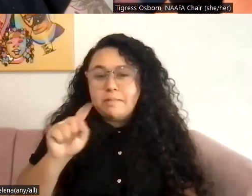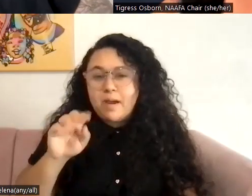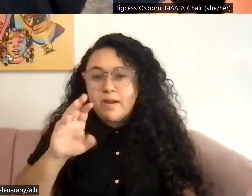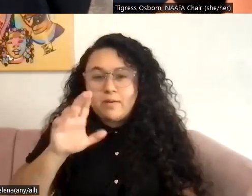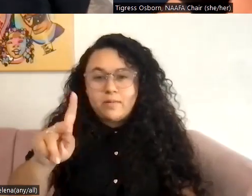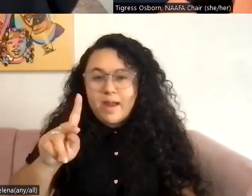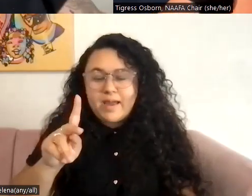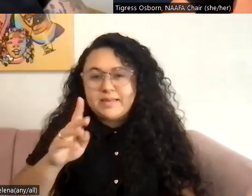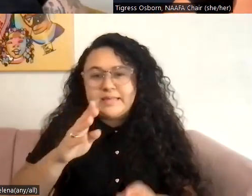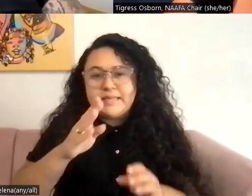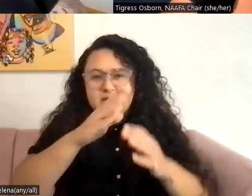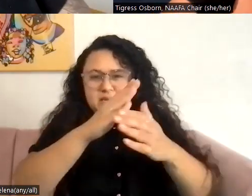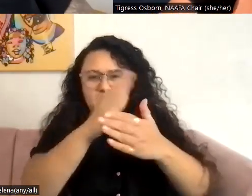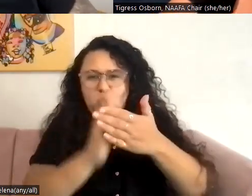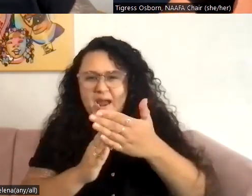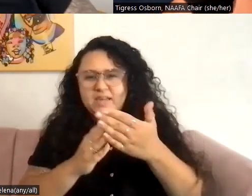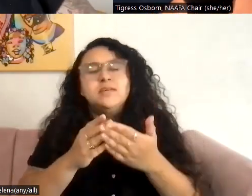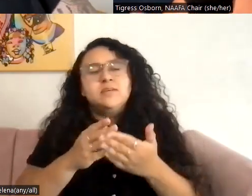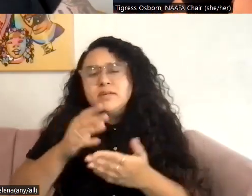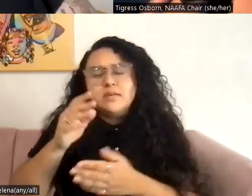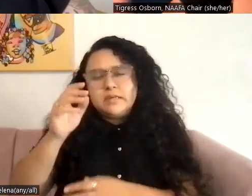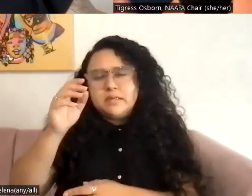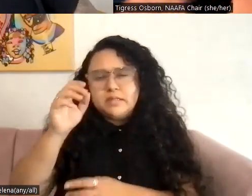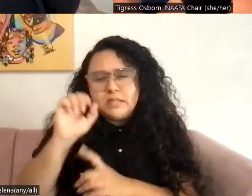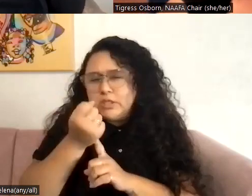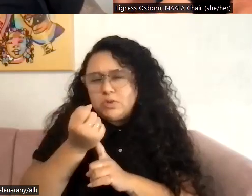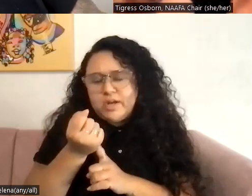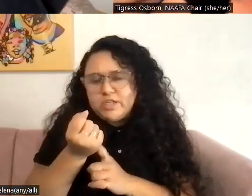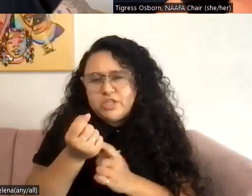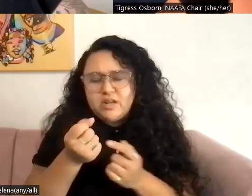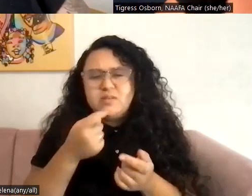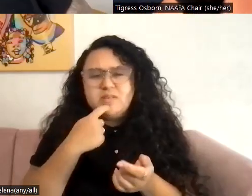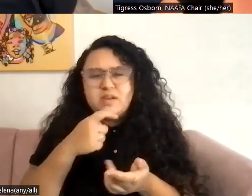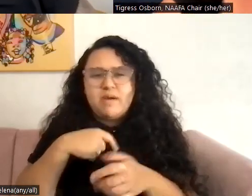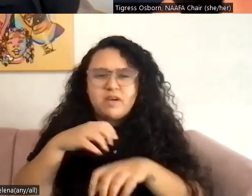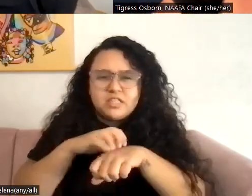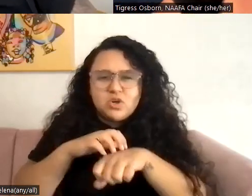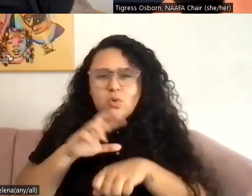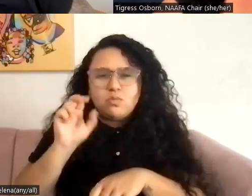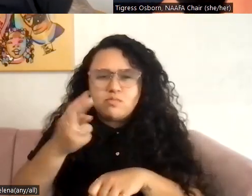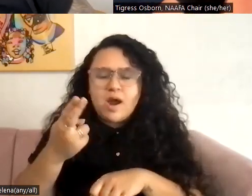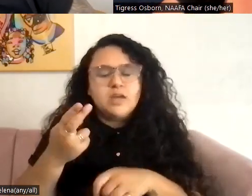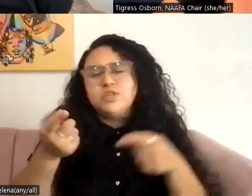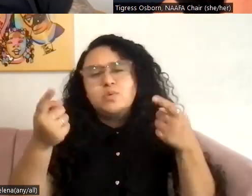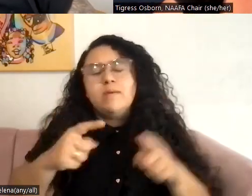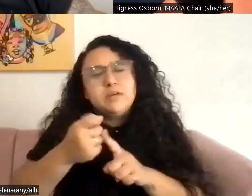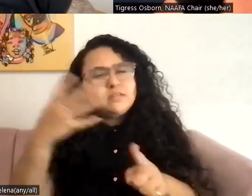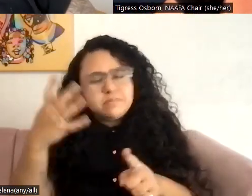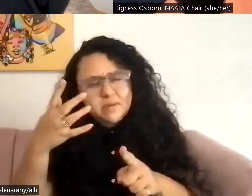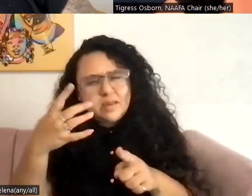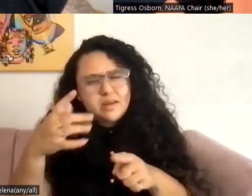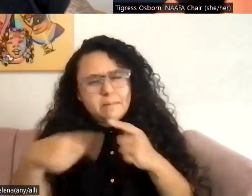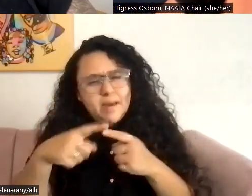you talked about that, but you didn't tell us this. You, you mentioned a couple of rash treatments or whatever, but elaborate on that a little bit.